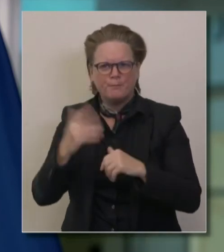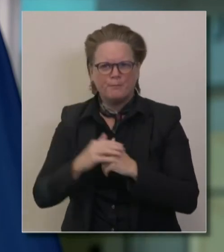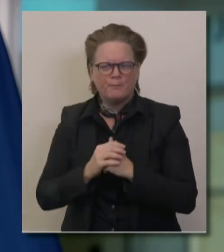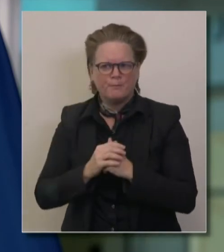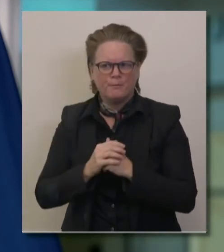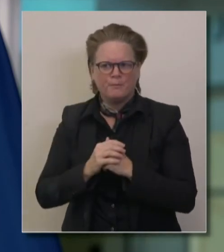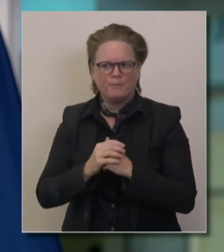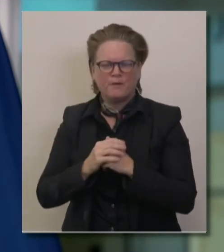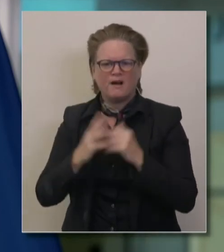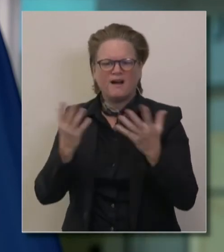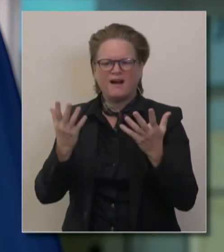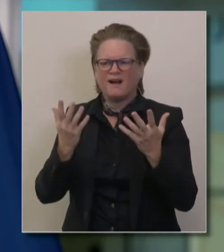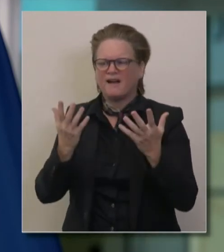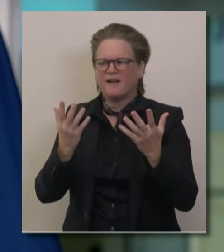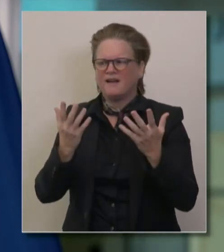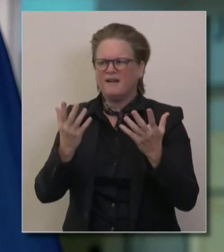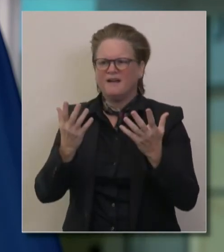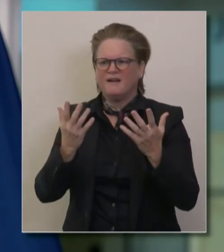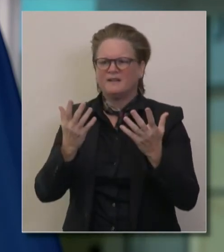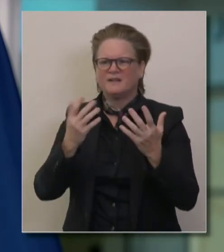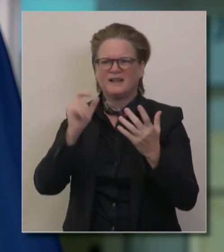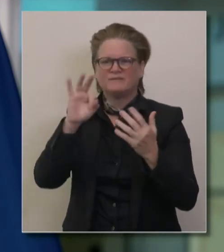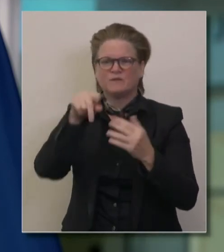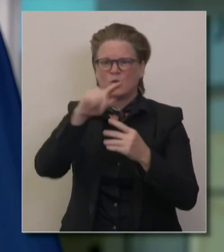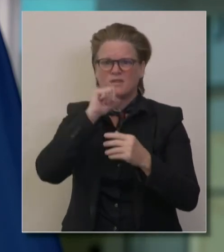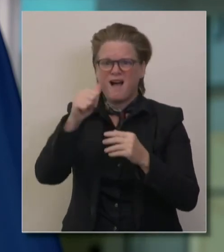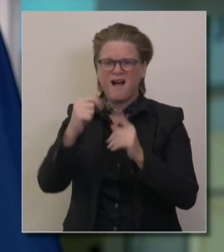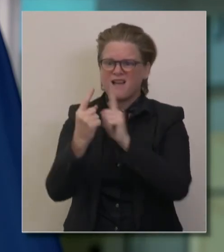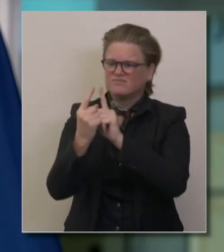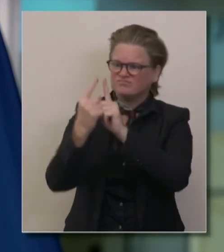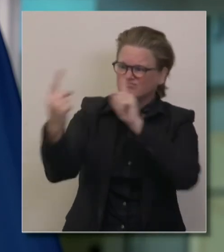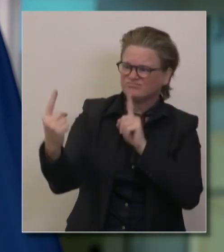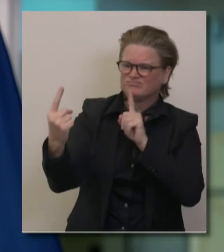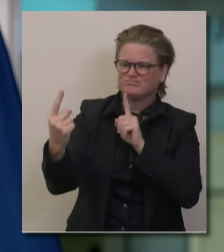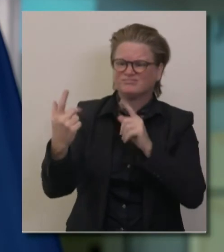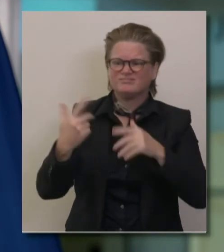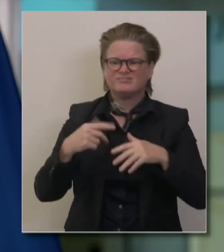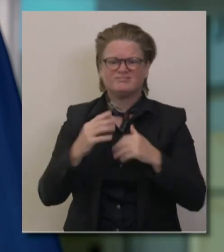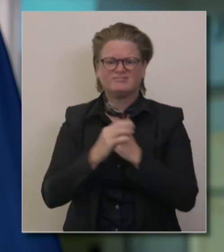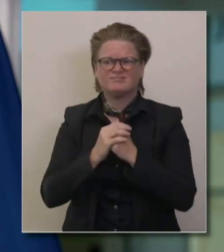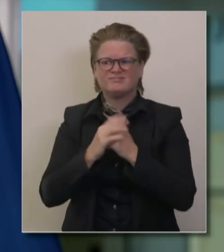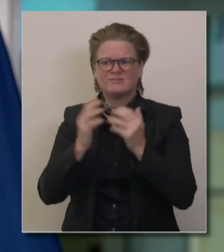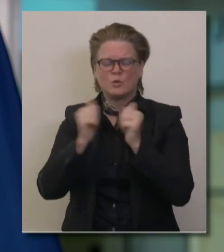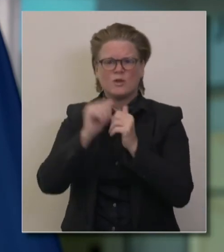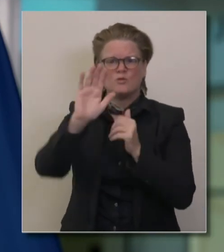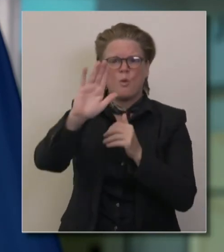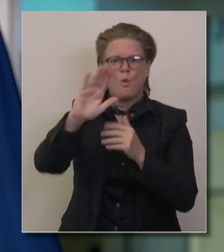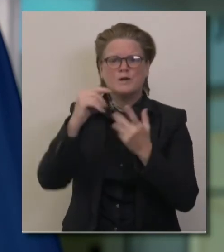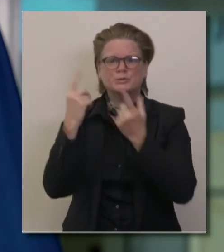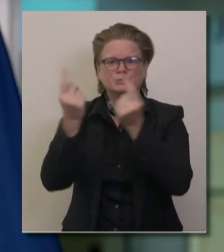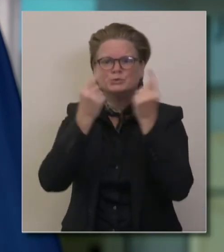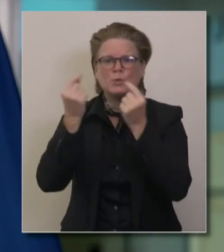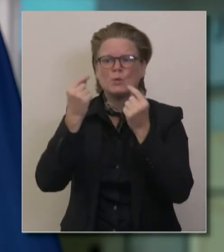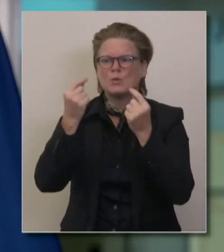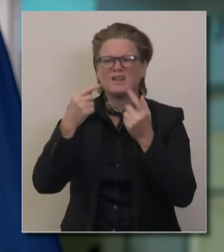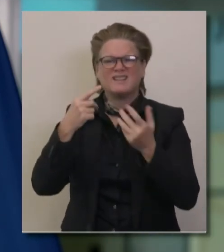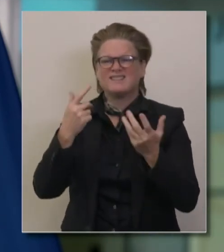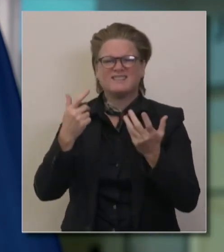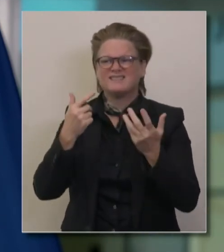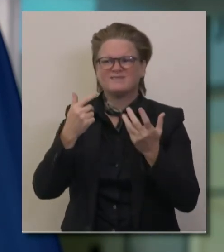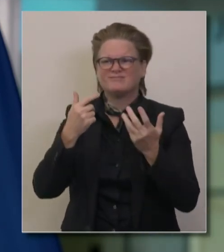with quite a bit of space between you and others, that the point is to stay at home during this critical time to bring